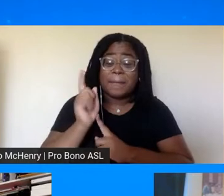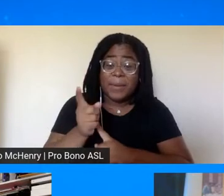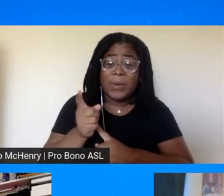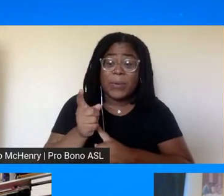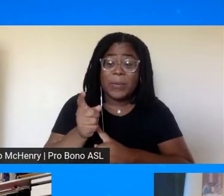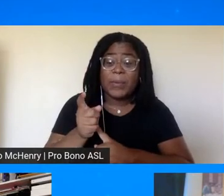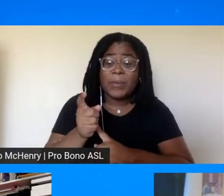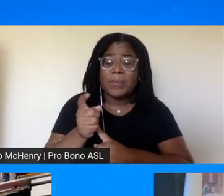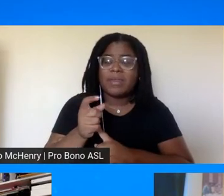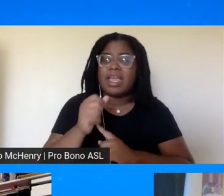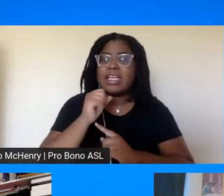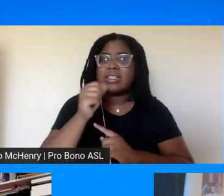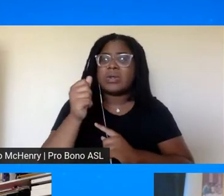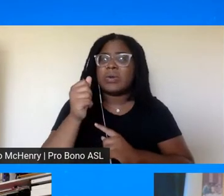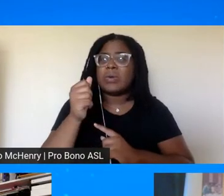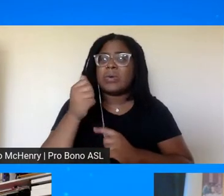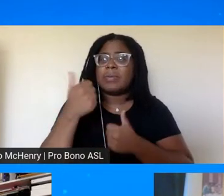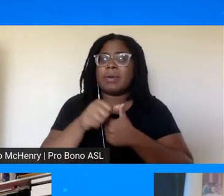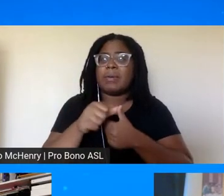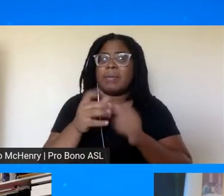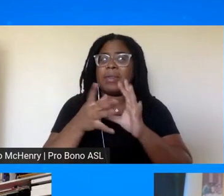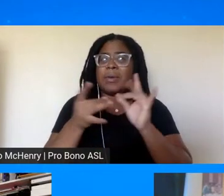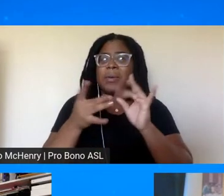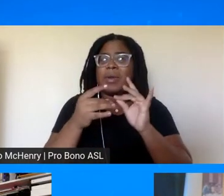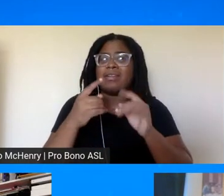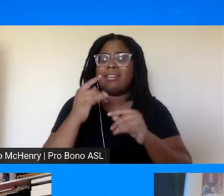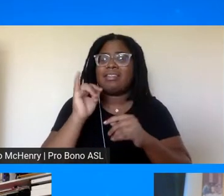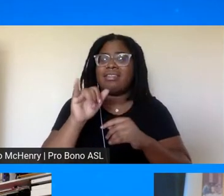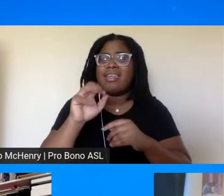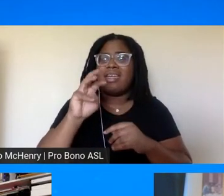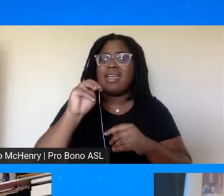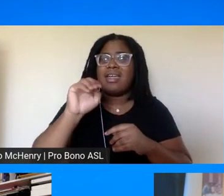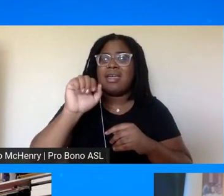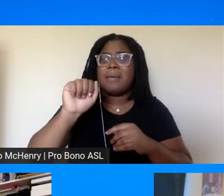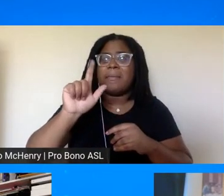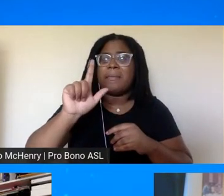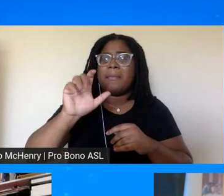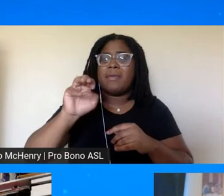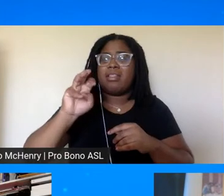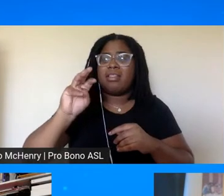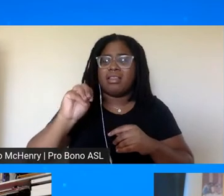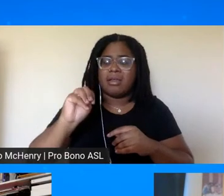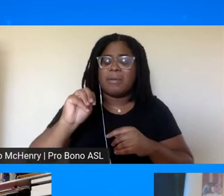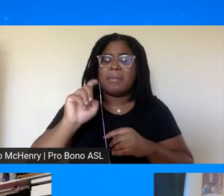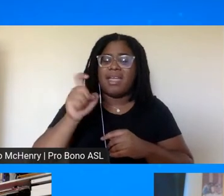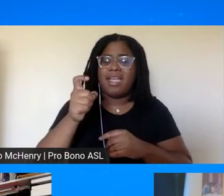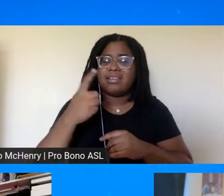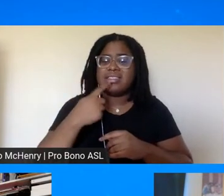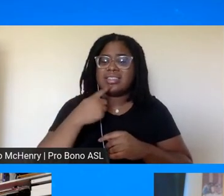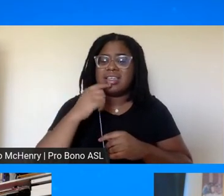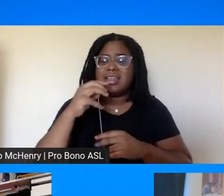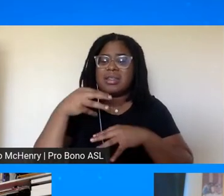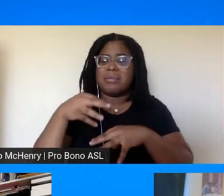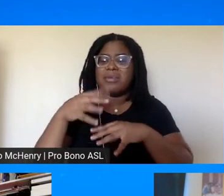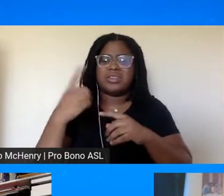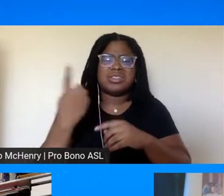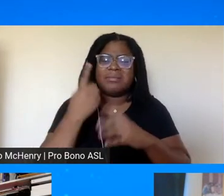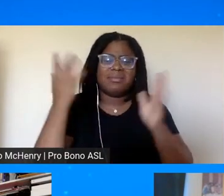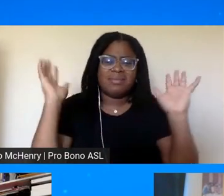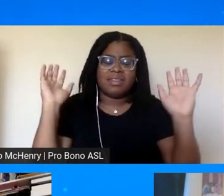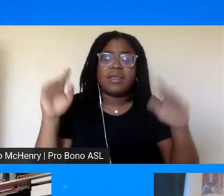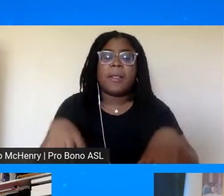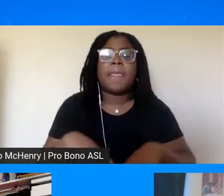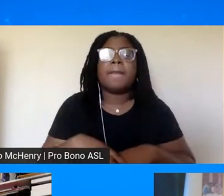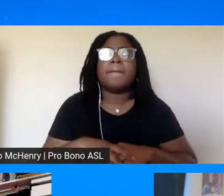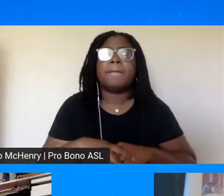vicious, I forget the words that Malcolm even called the march, a farce or something, some kind of farce on Washington or something.